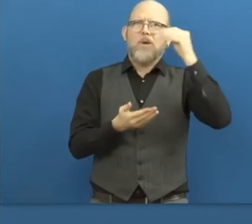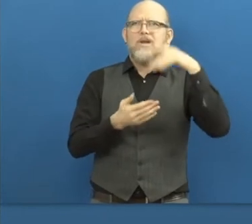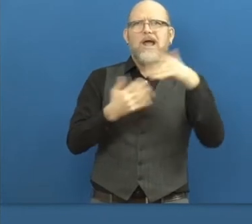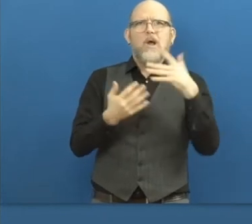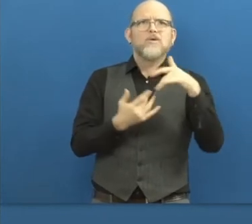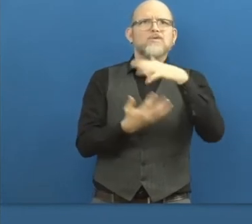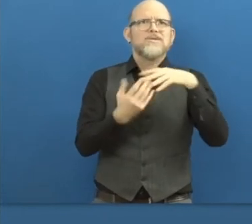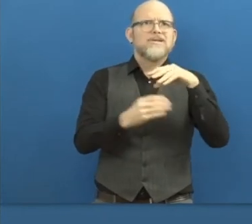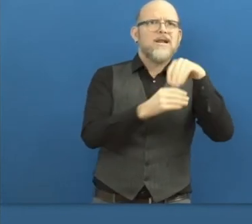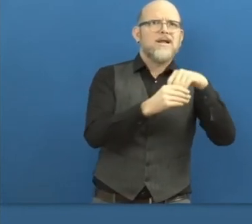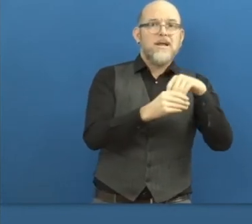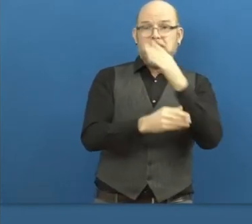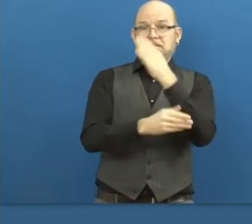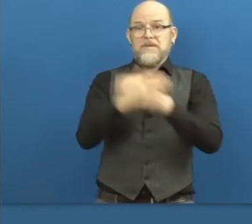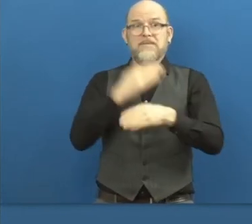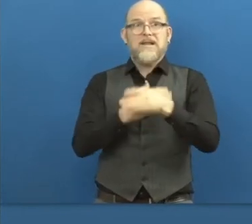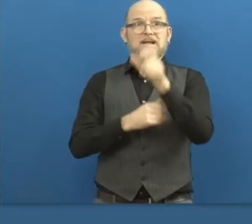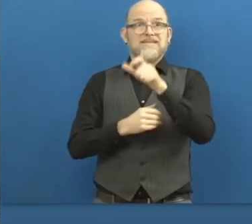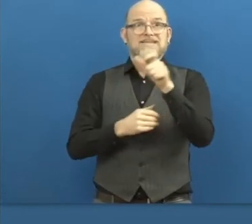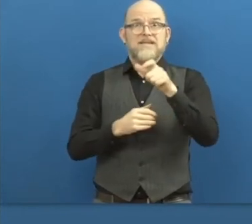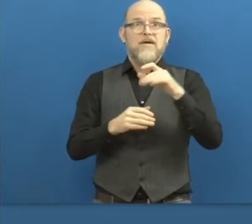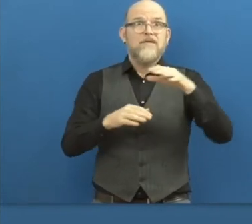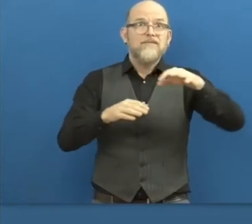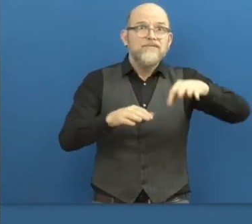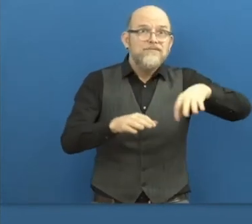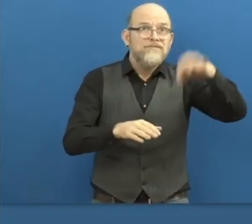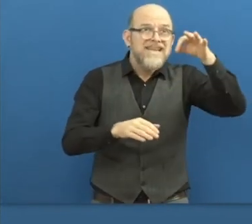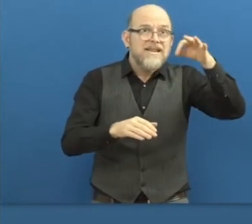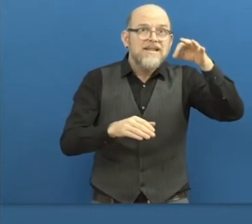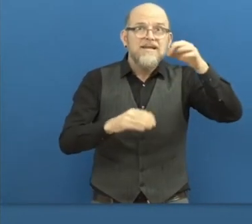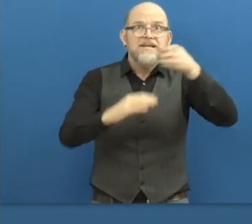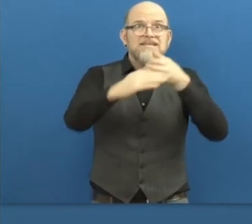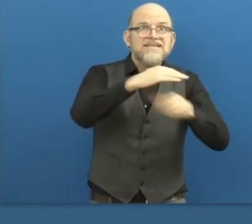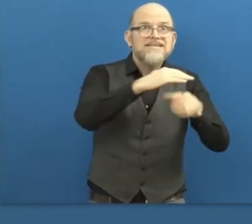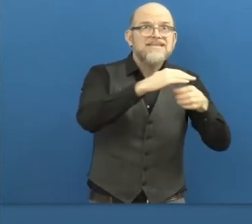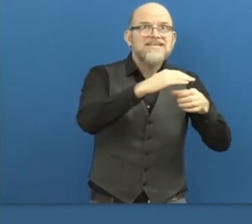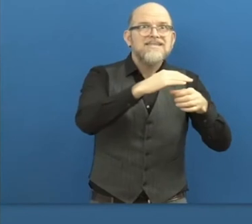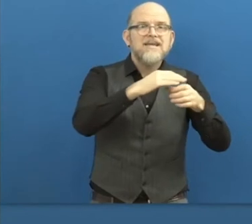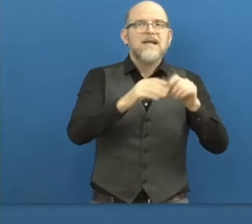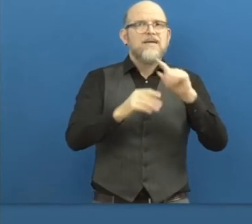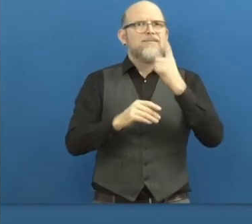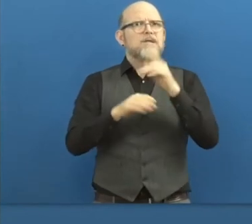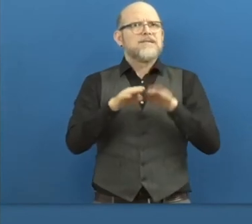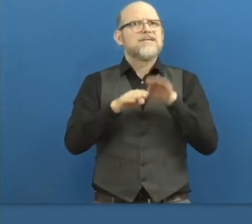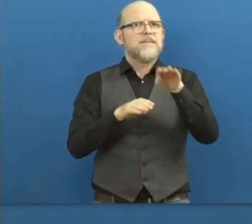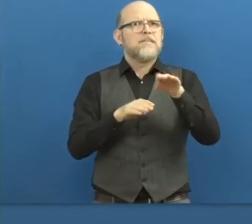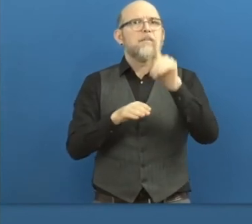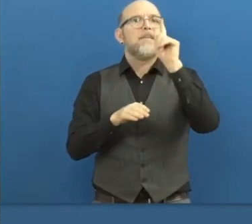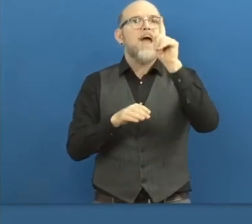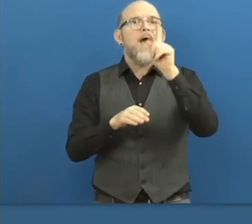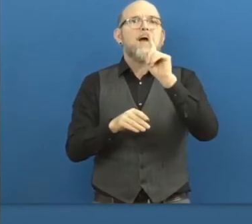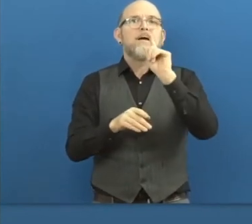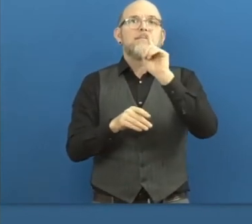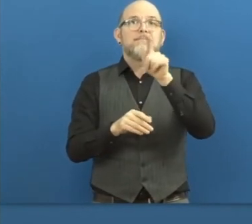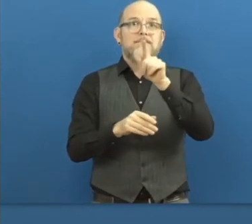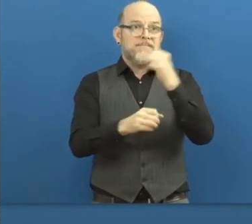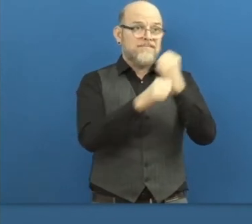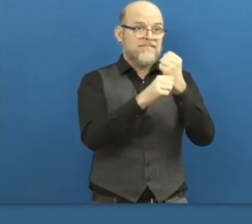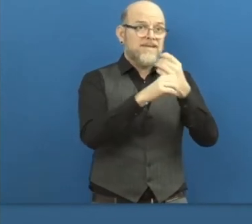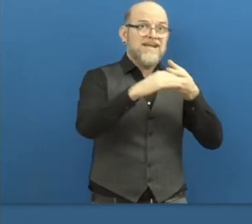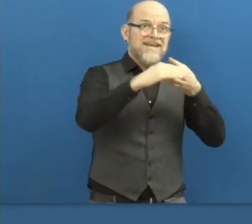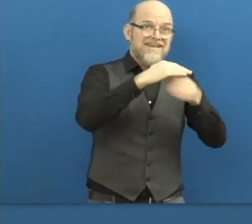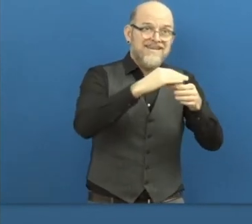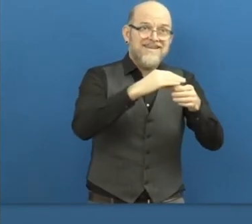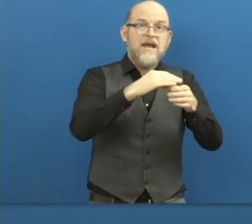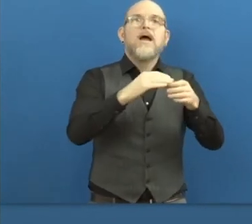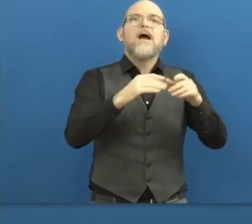for a person with disability to get a job, it's only the first step. Then this person needs to be a full member of the society. And